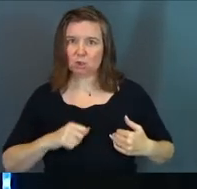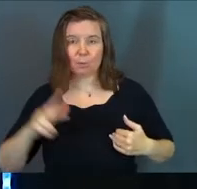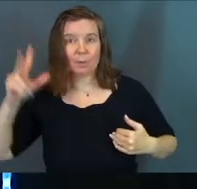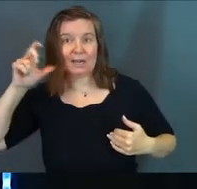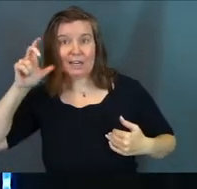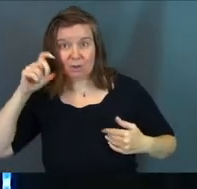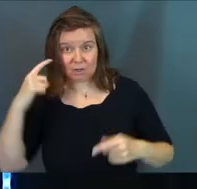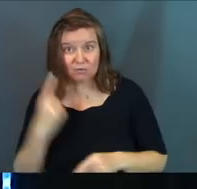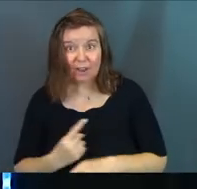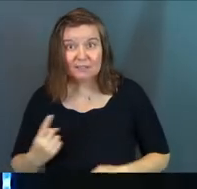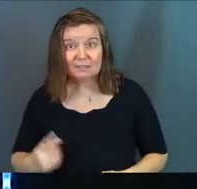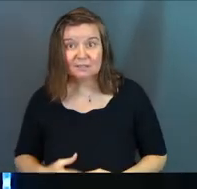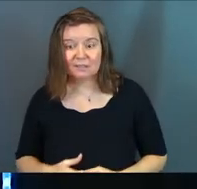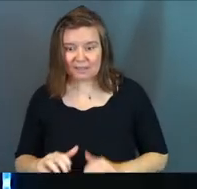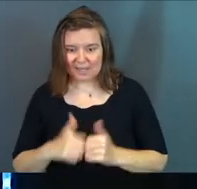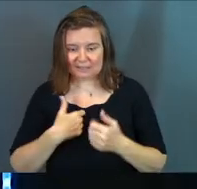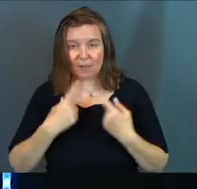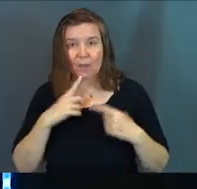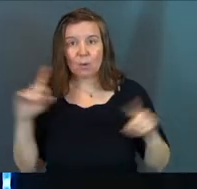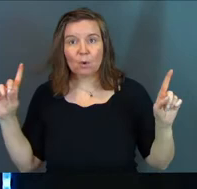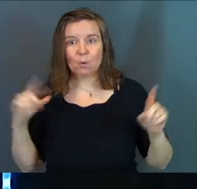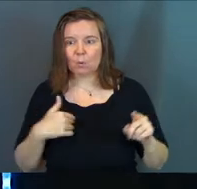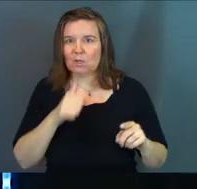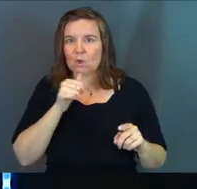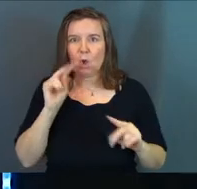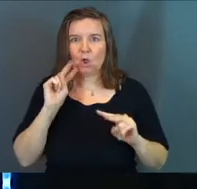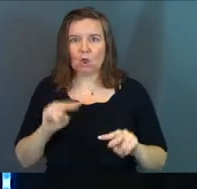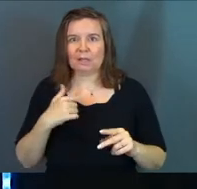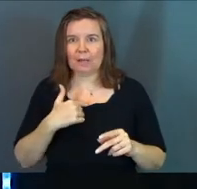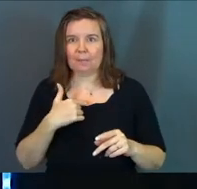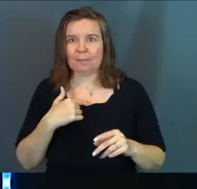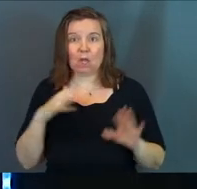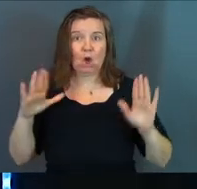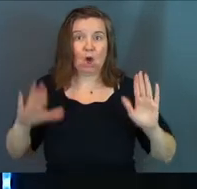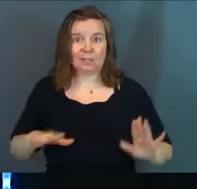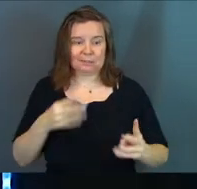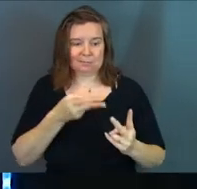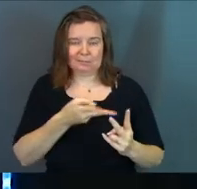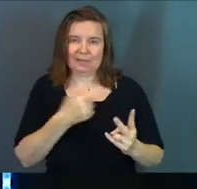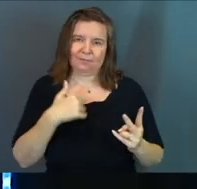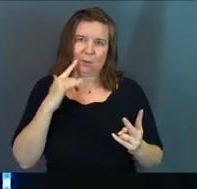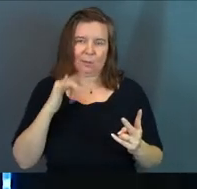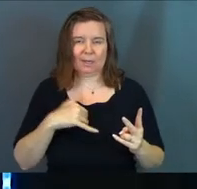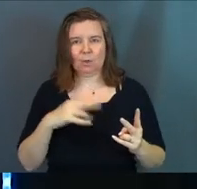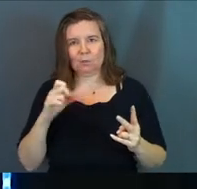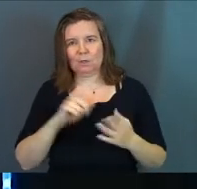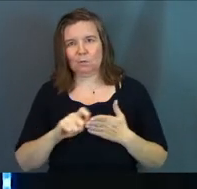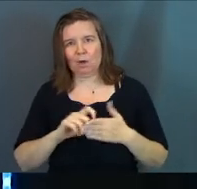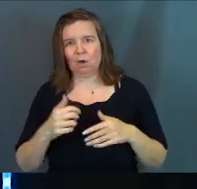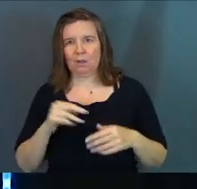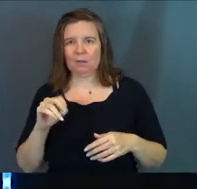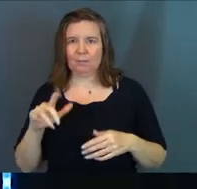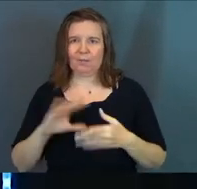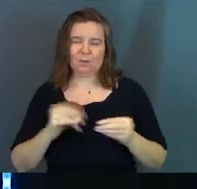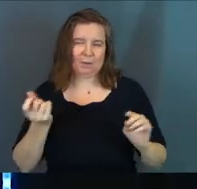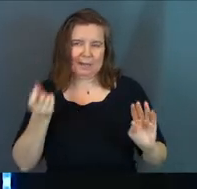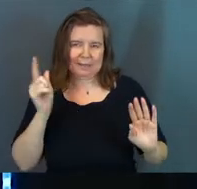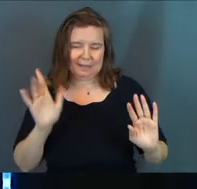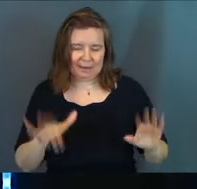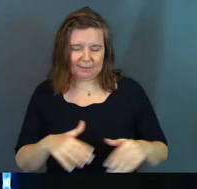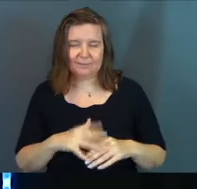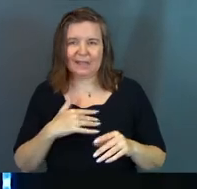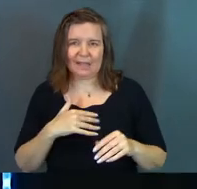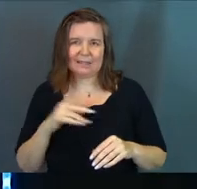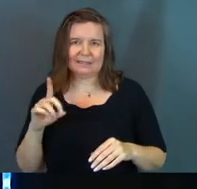hearing. Right? That's how that works. We don't look to them to be awesome. Even though we're like rewriting all the Marvel stories. And I get that.